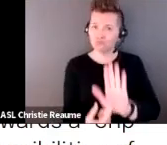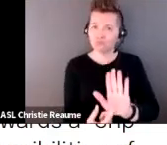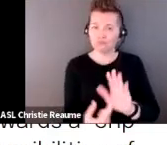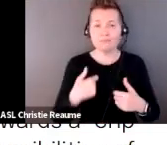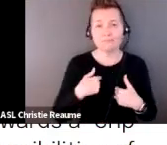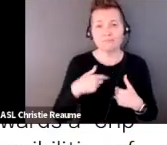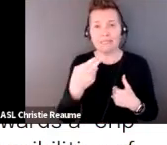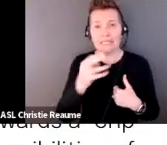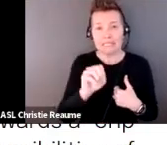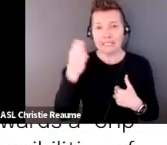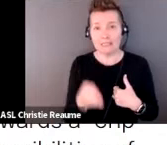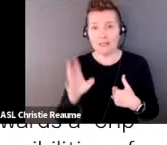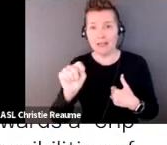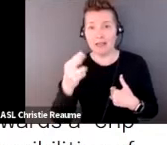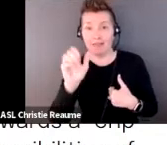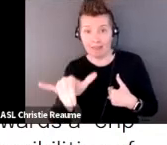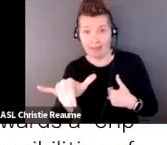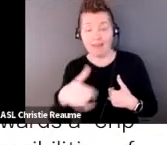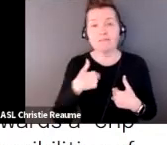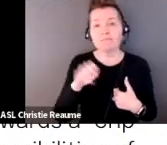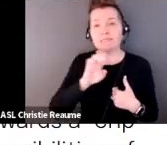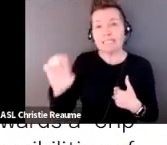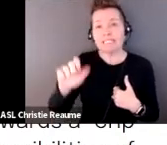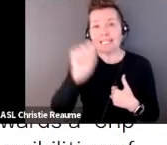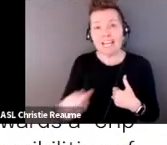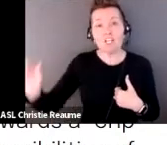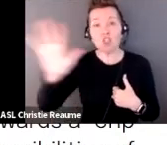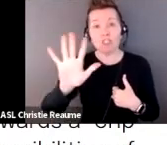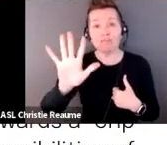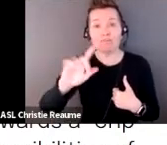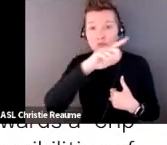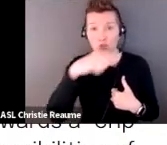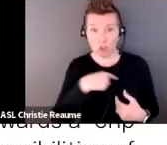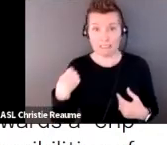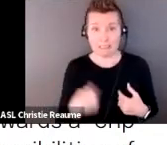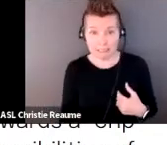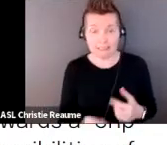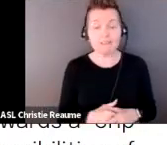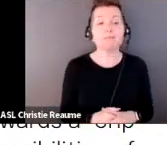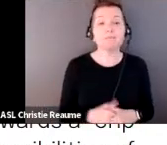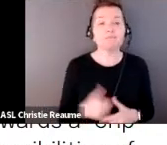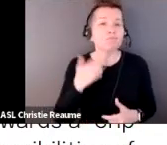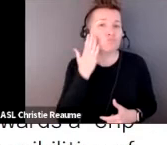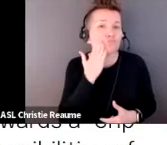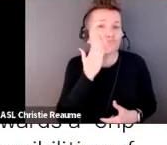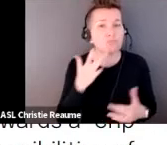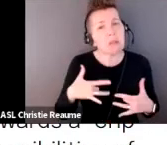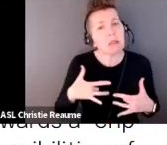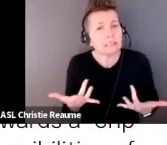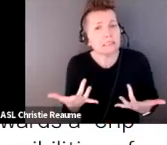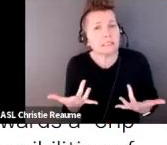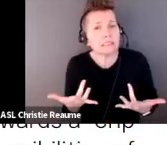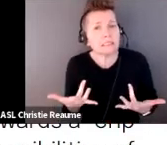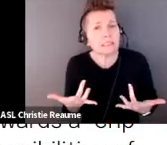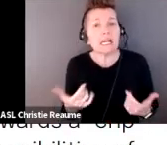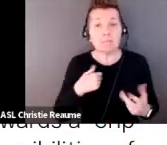pronouns. I'm East Asian Chinese with fairly light skin and I'm somebody who's also visibly